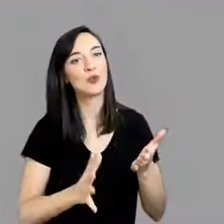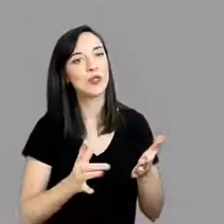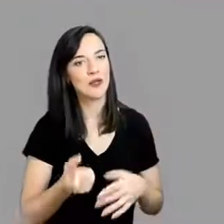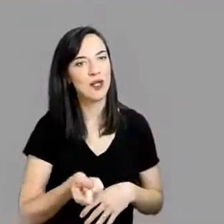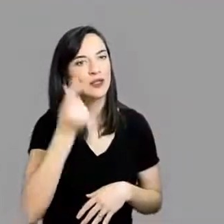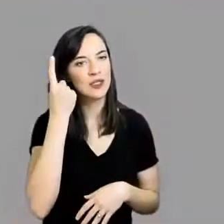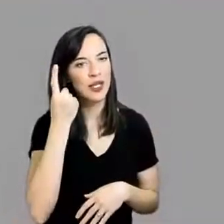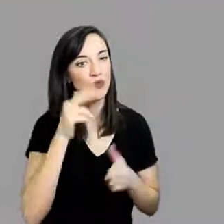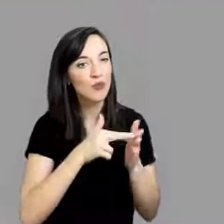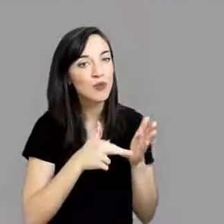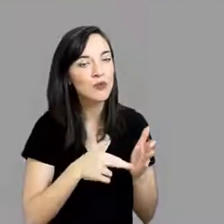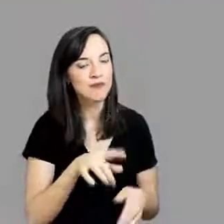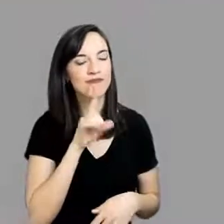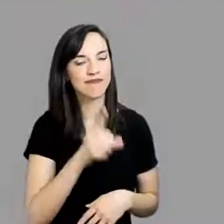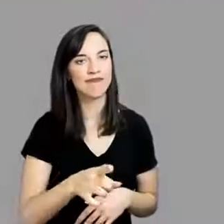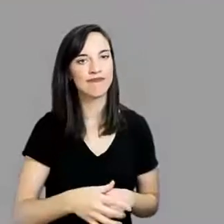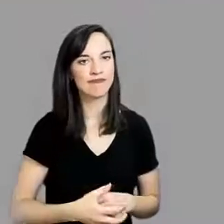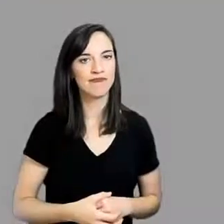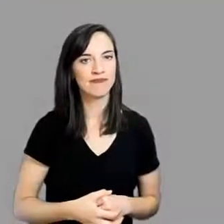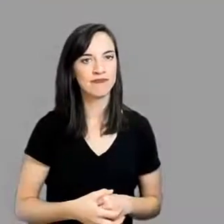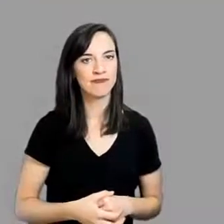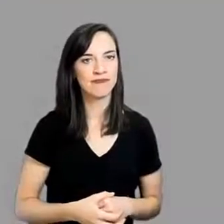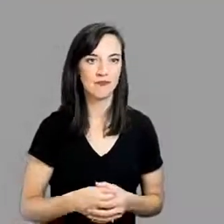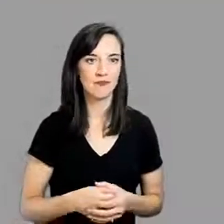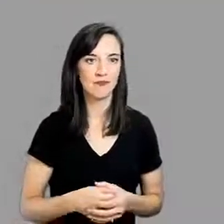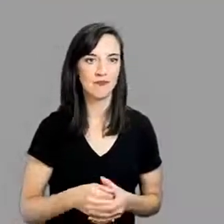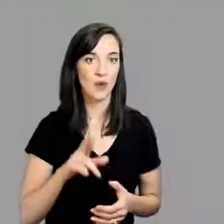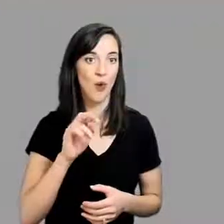to make sure the student who is DHH really understands?